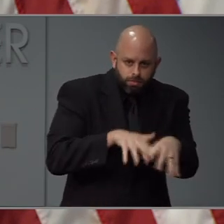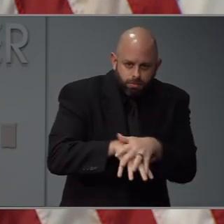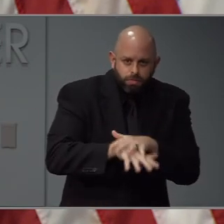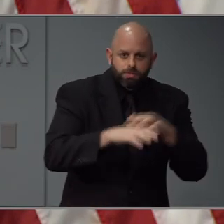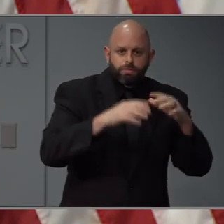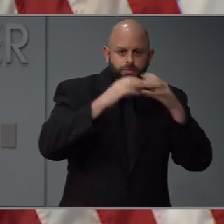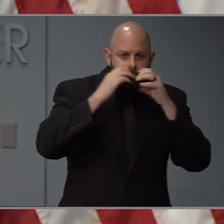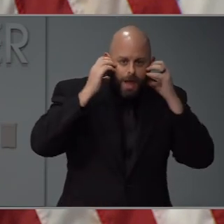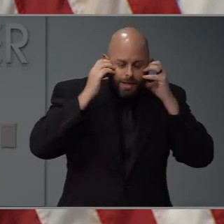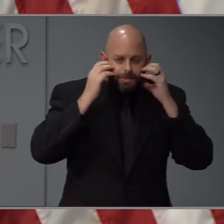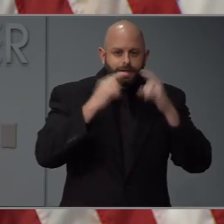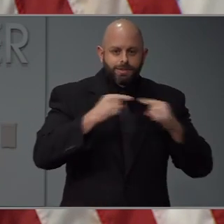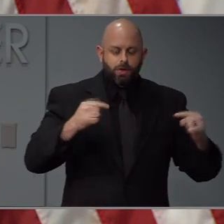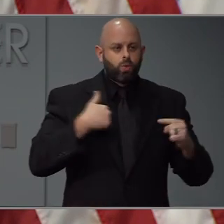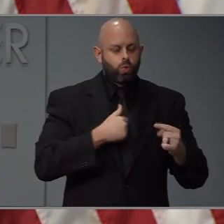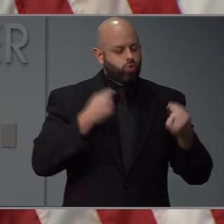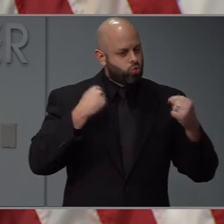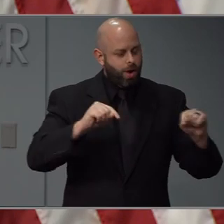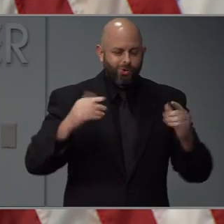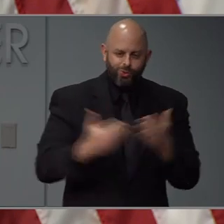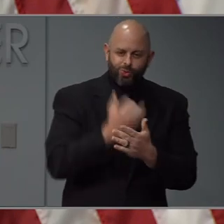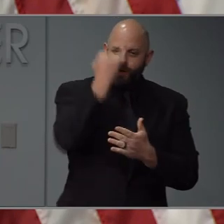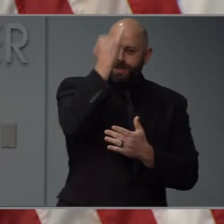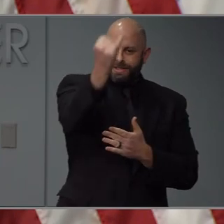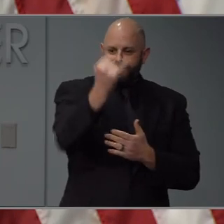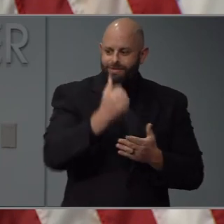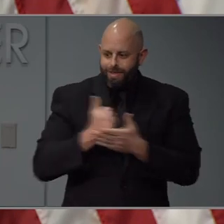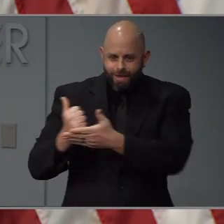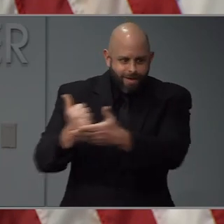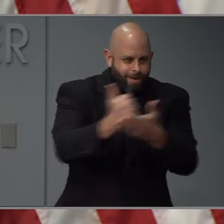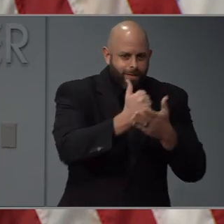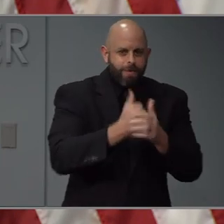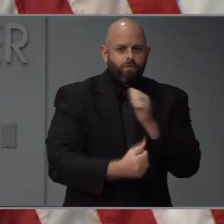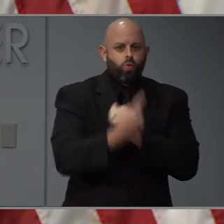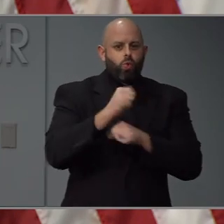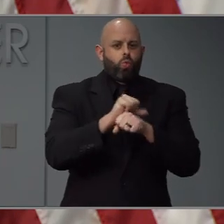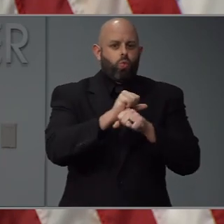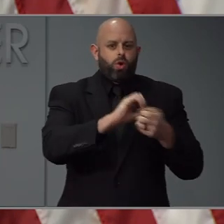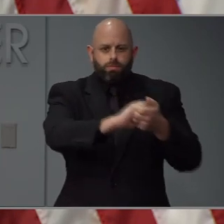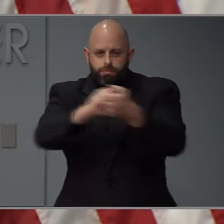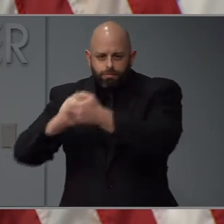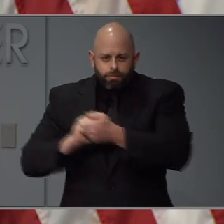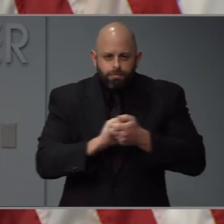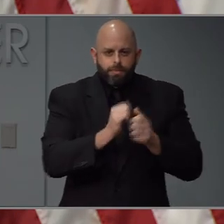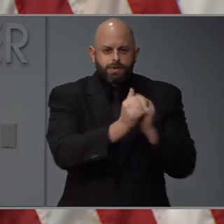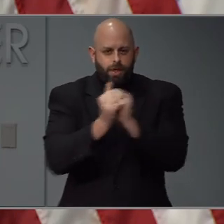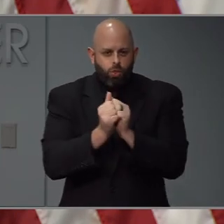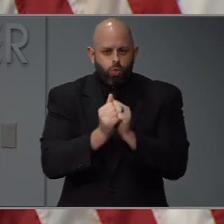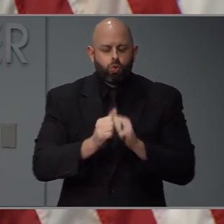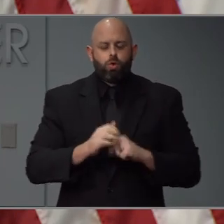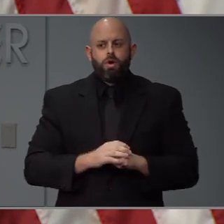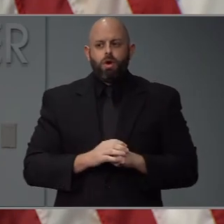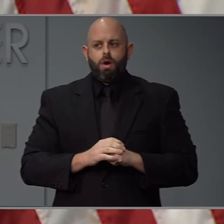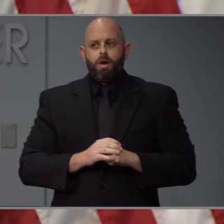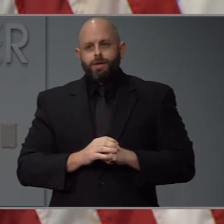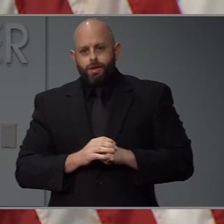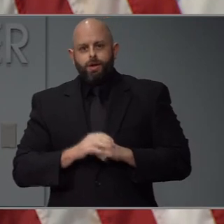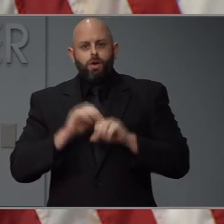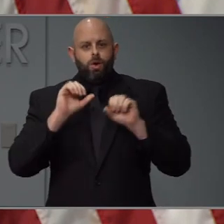state agencies to really get everybody working on this together. Because as you might imagine here at emergency management